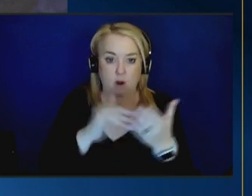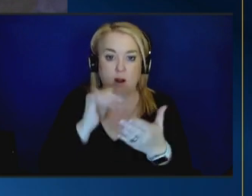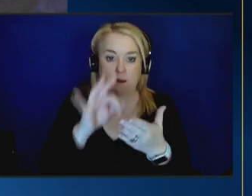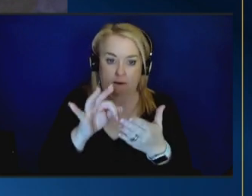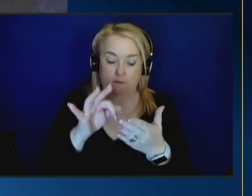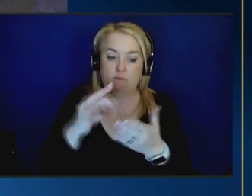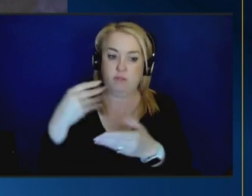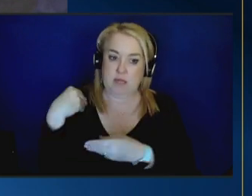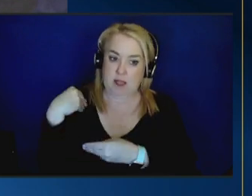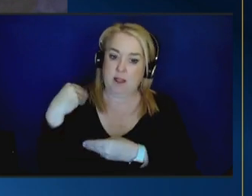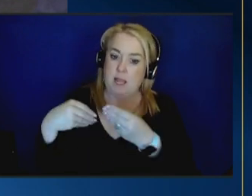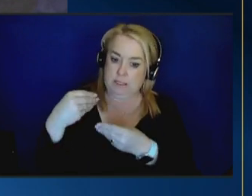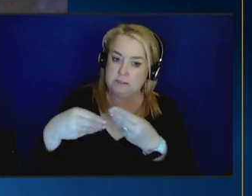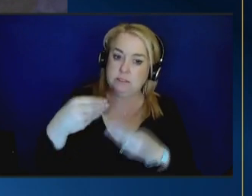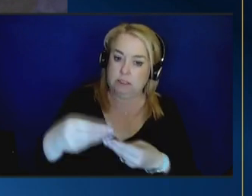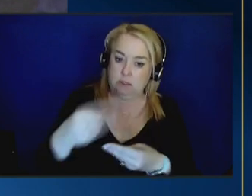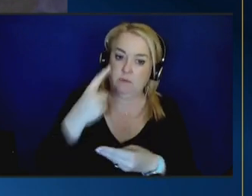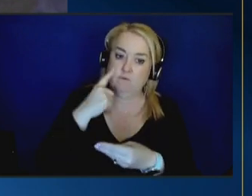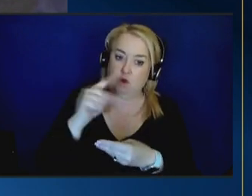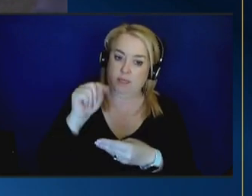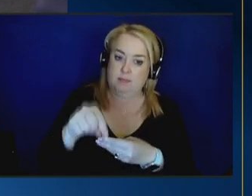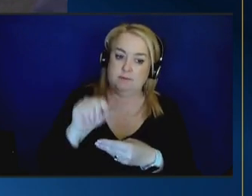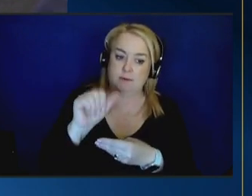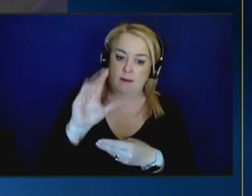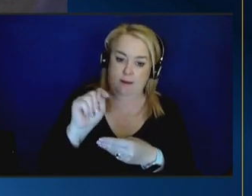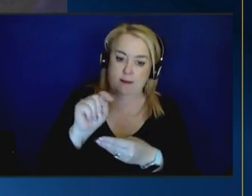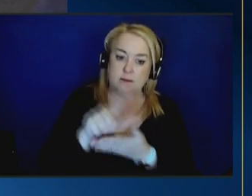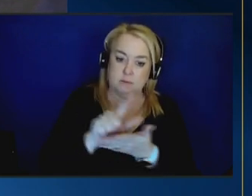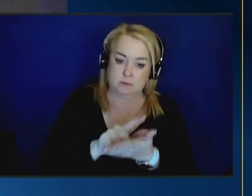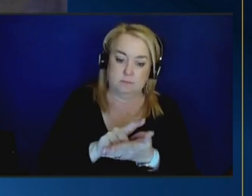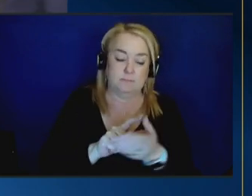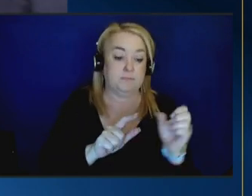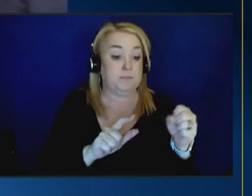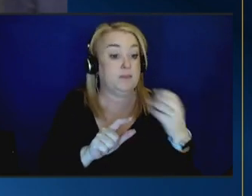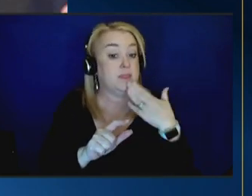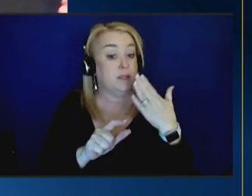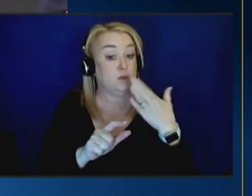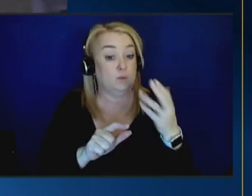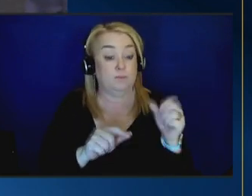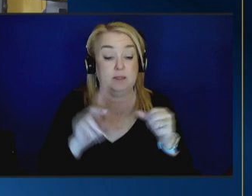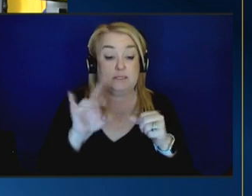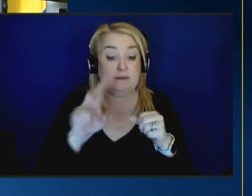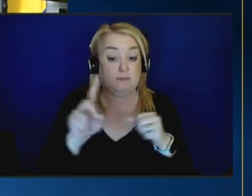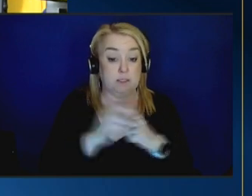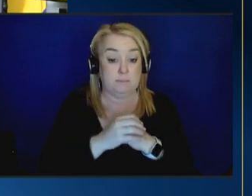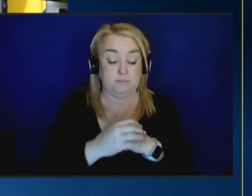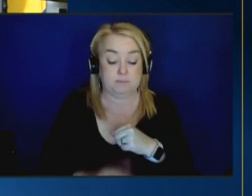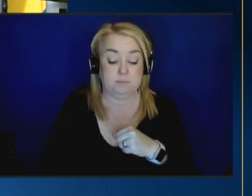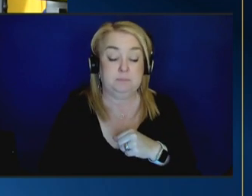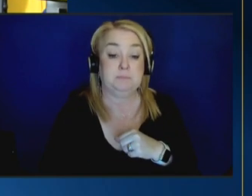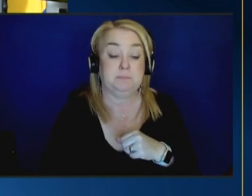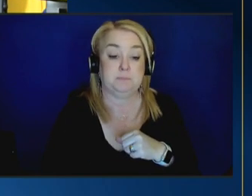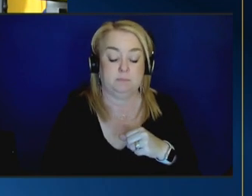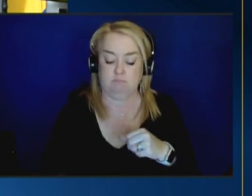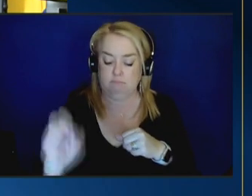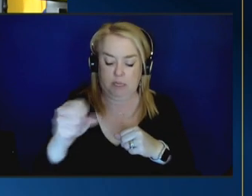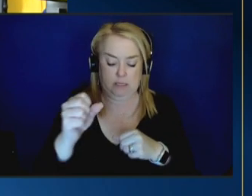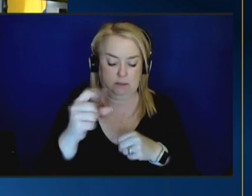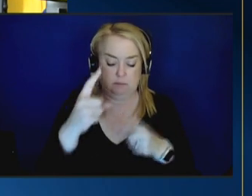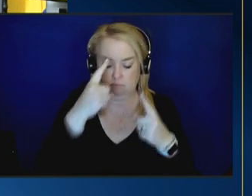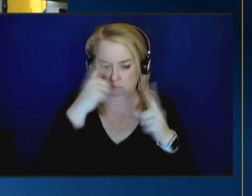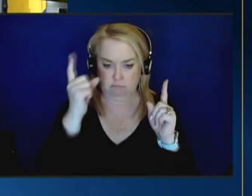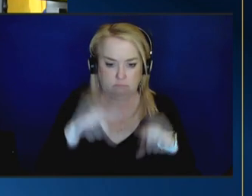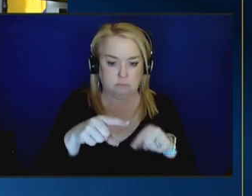of this particular act thank you brian david well first of all amen to everything that brian just said